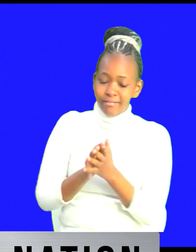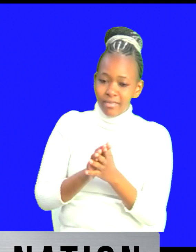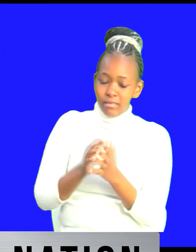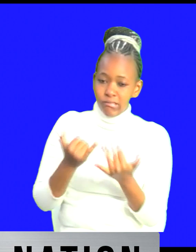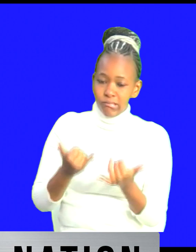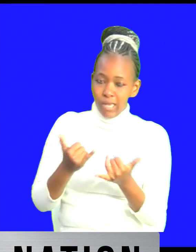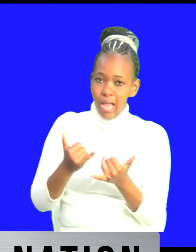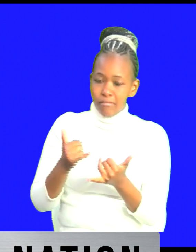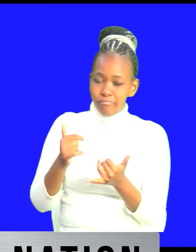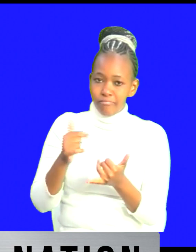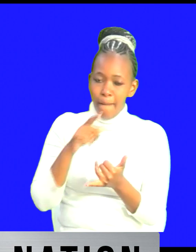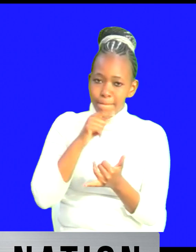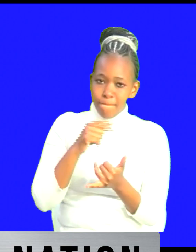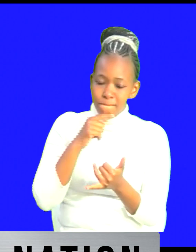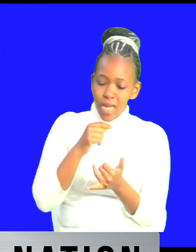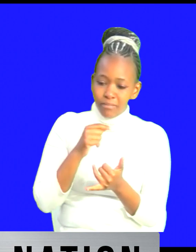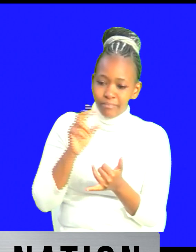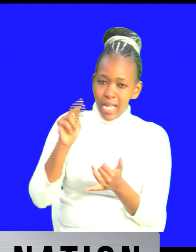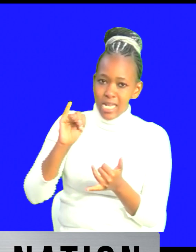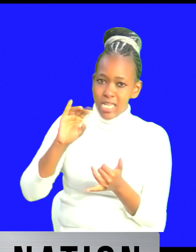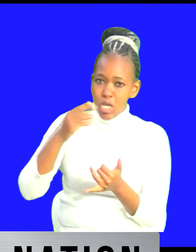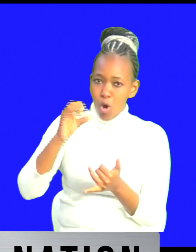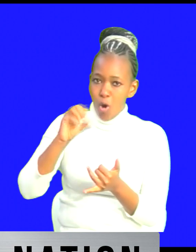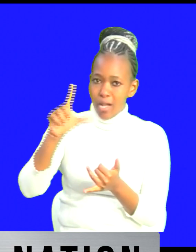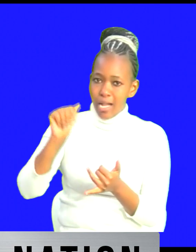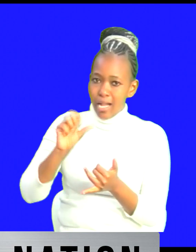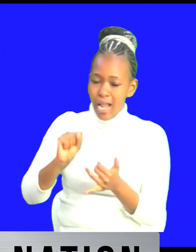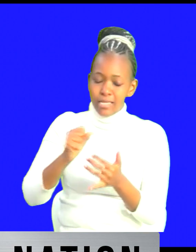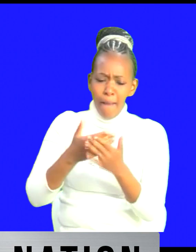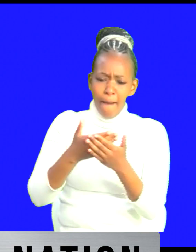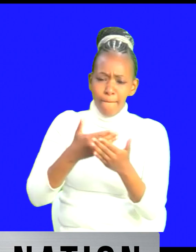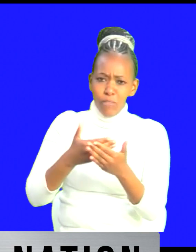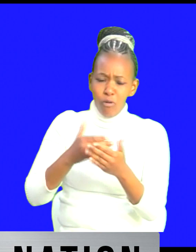uh sg let me come back to you um just before we went for the